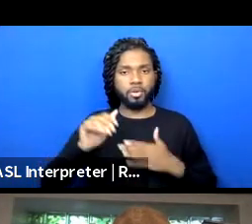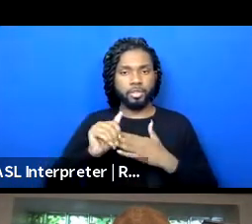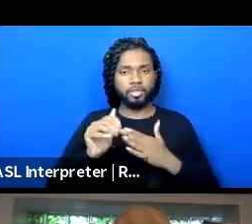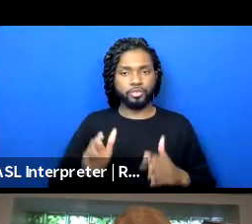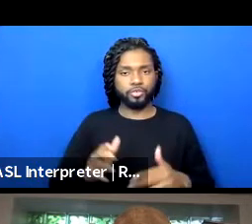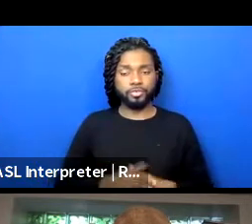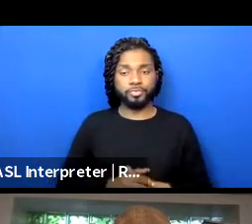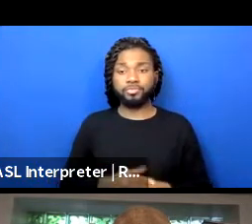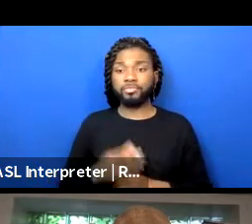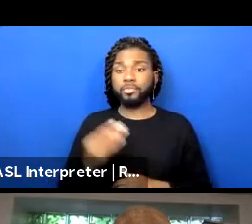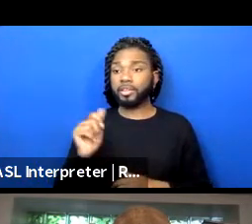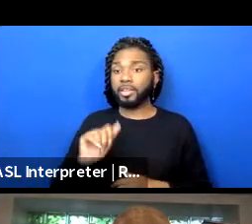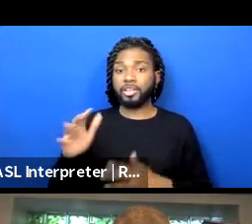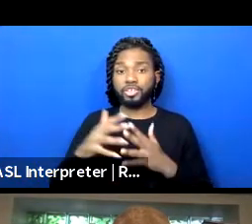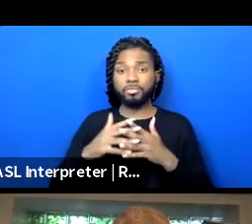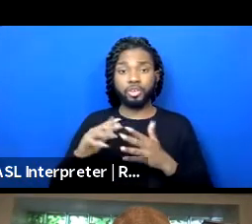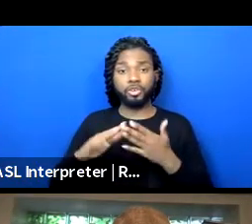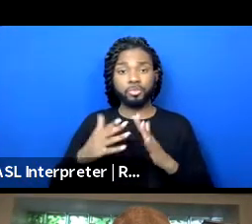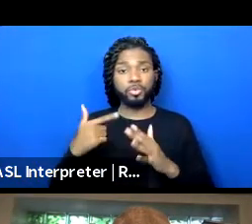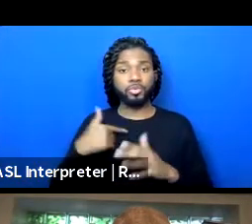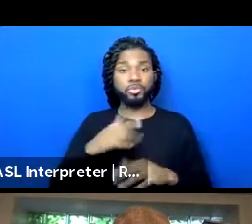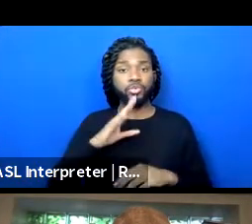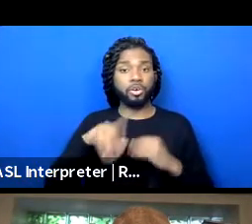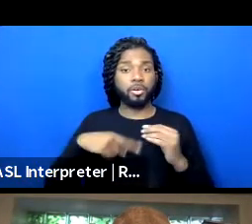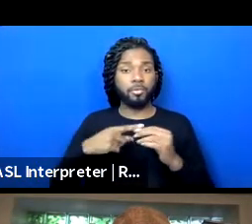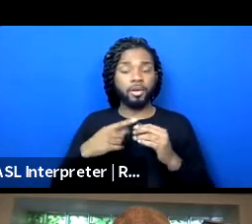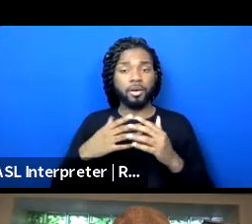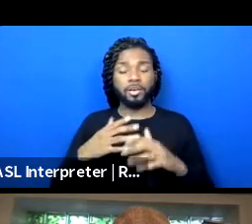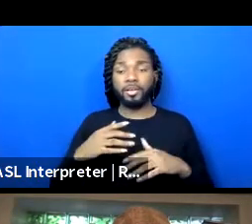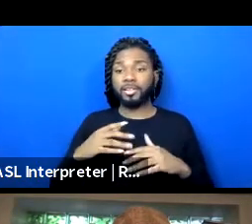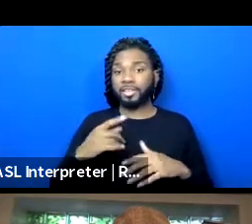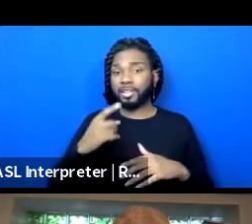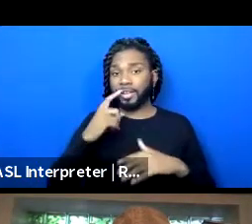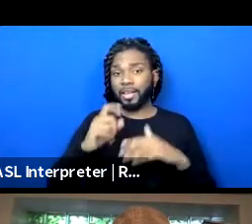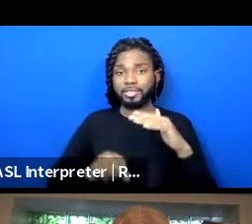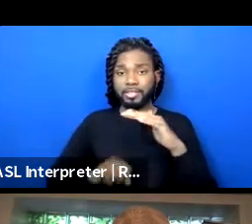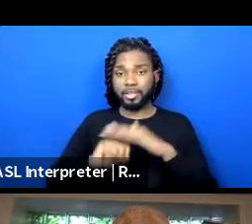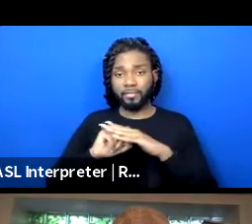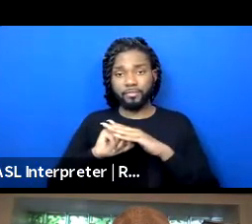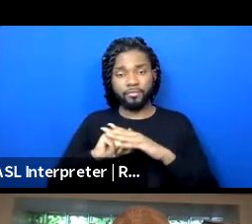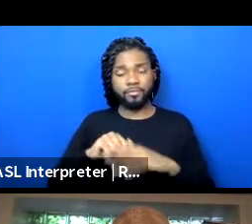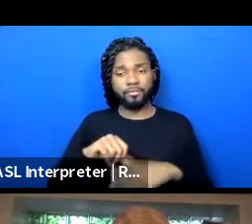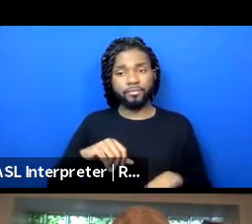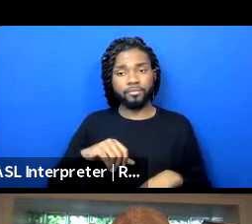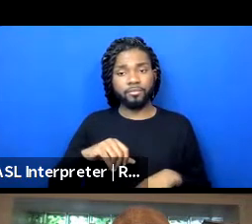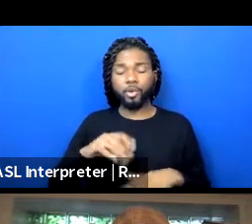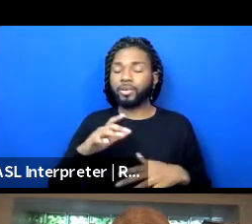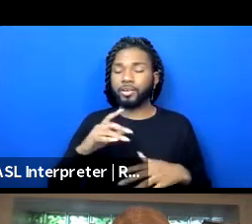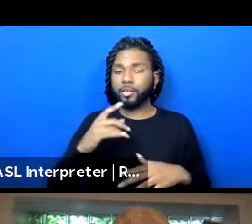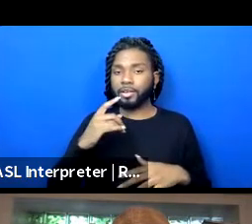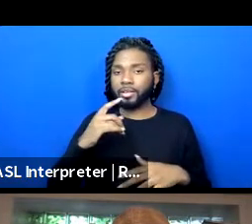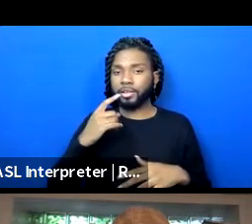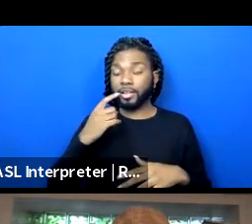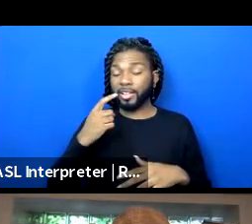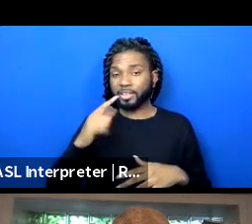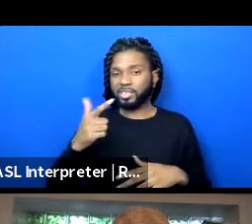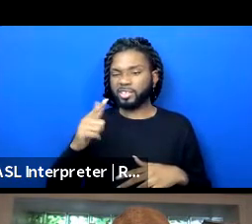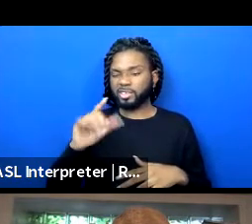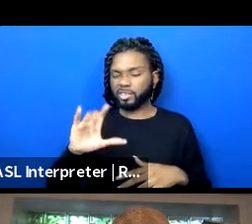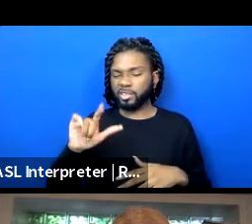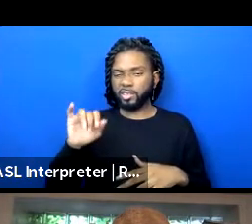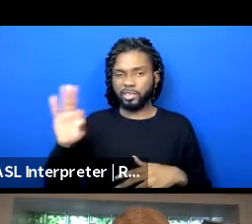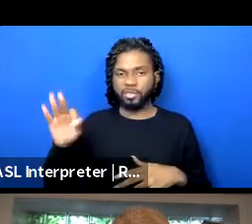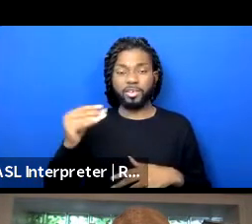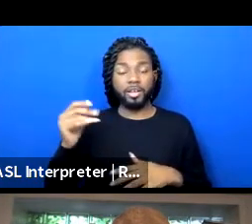in the Asian American community, talk a lot about the glass cliff and about how people are just putting, being put in positions to just